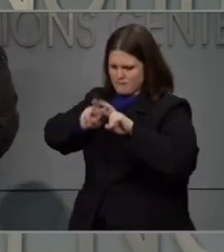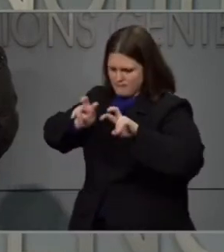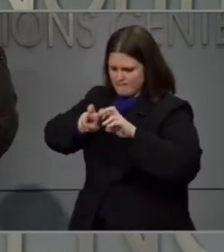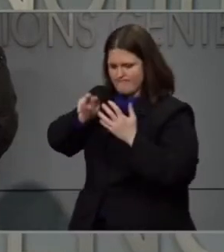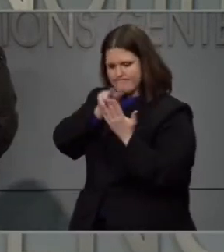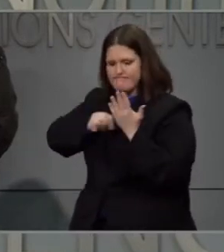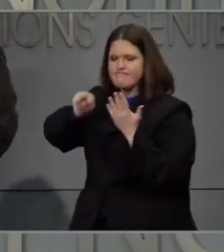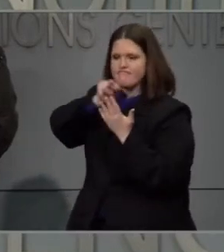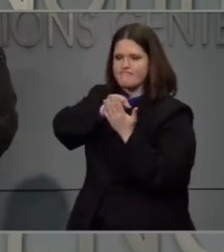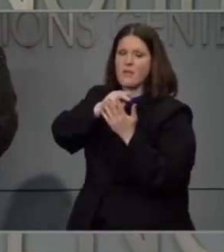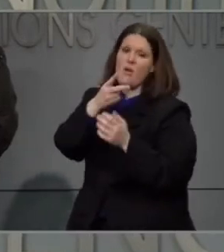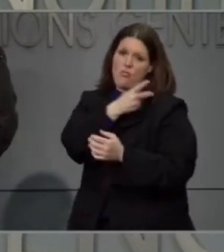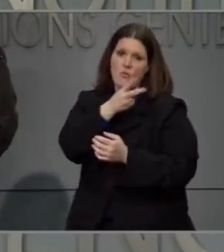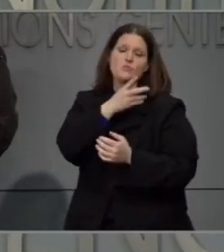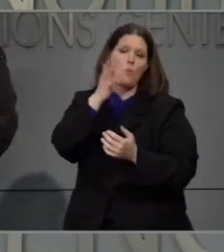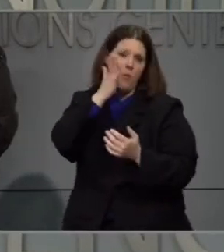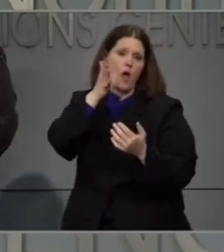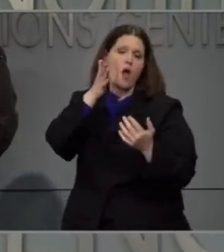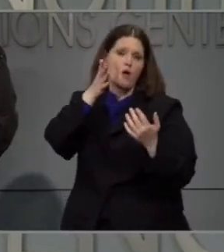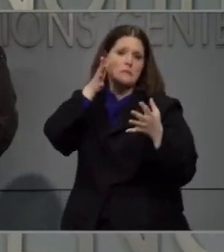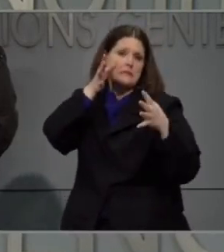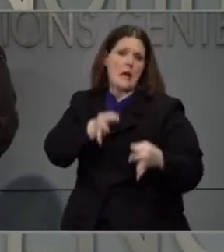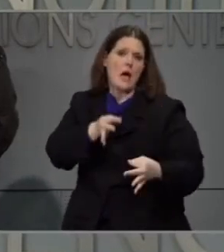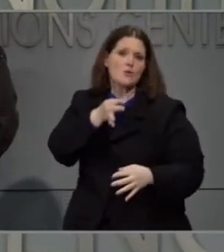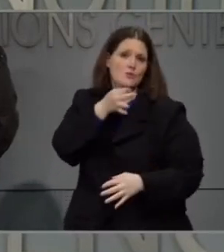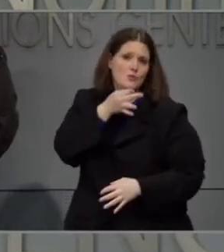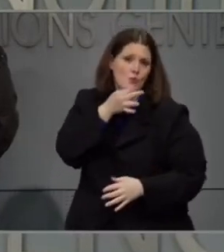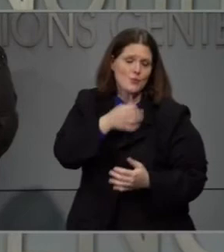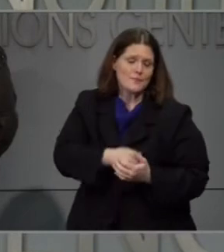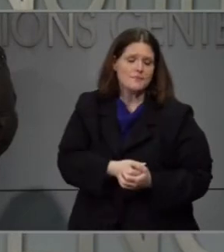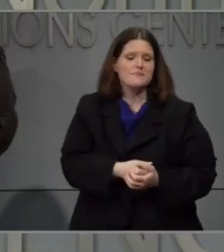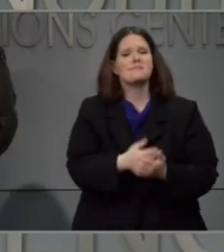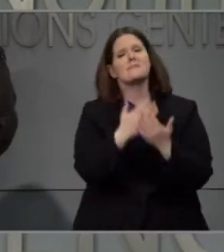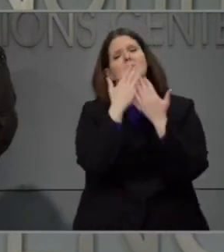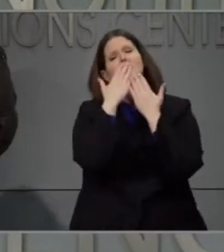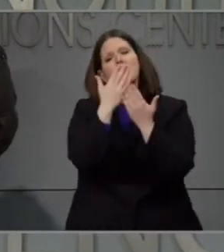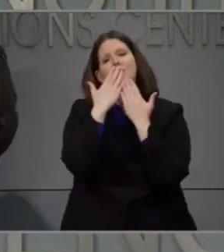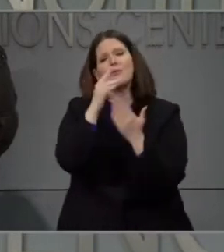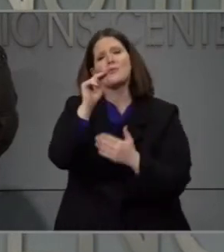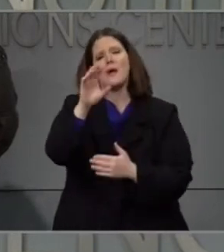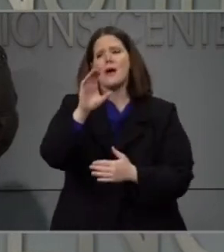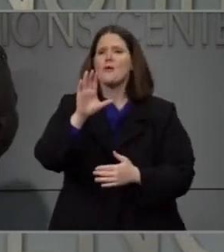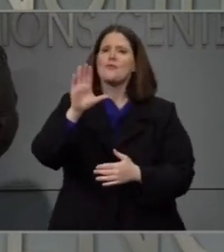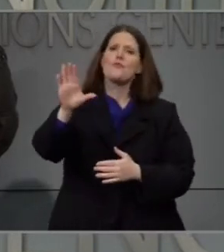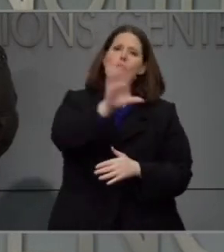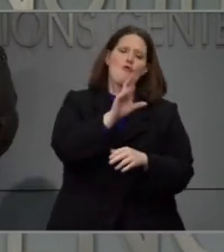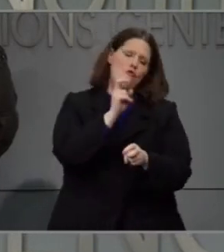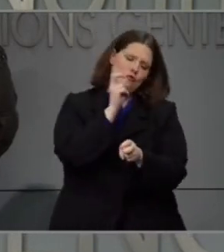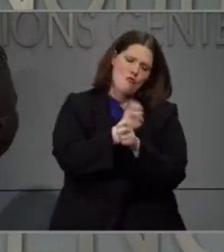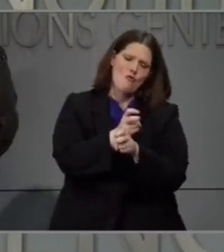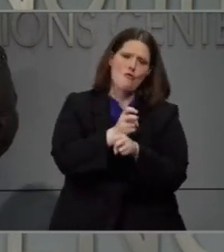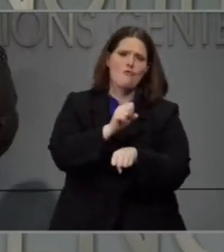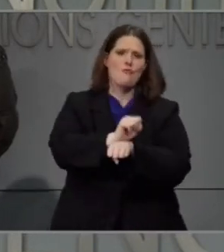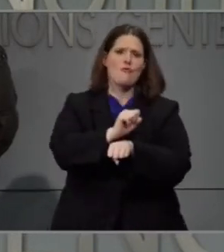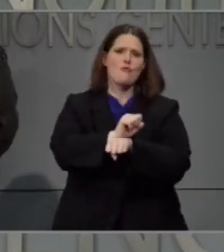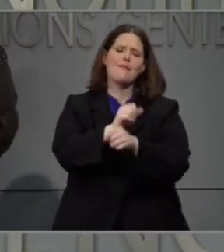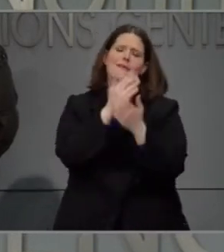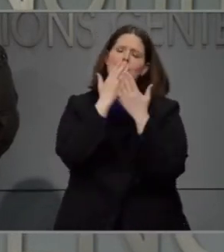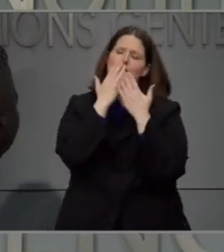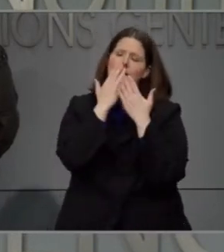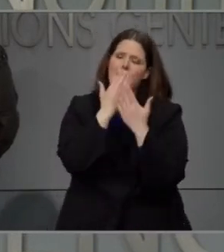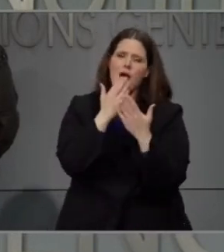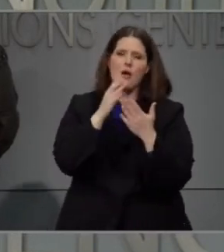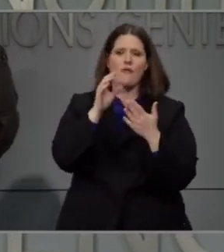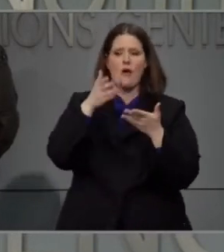We are grateful to the people of North Carolina for your hard work. We appreciate this opportunity to present